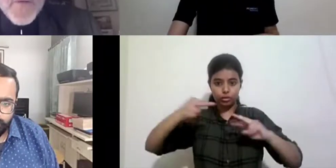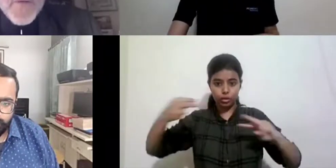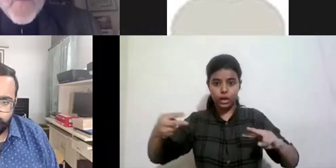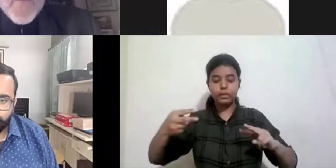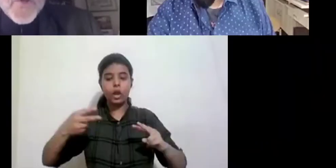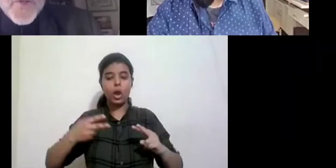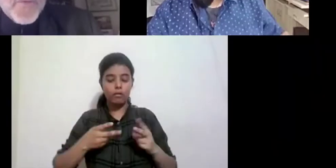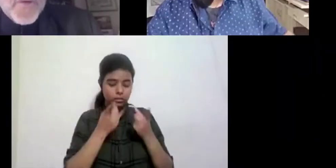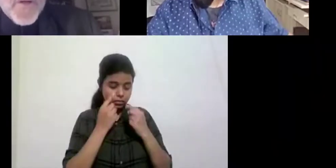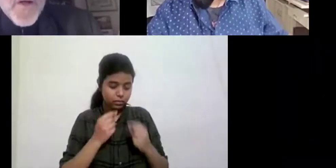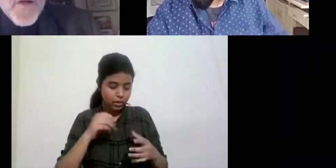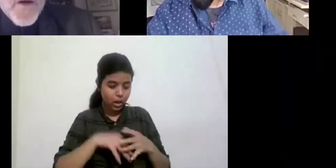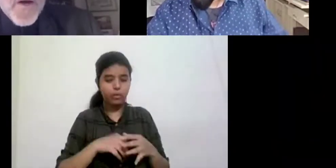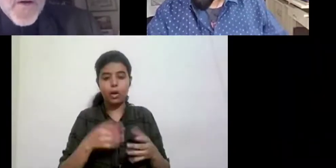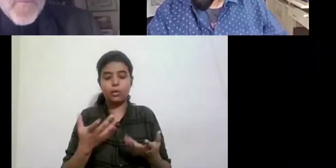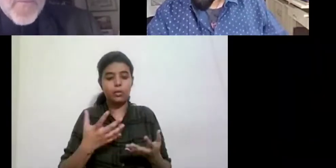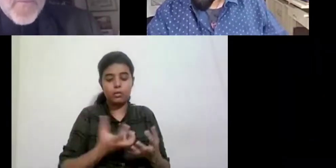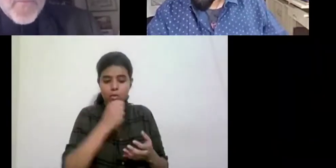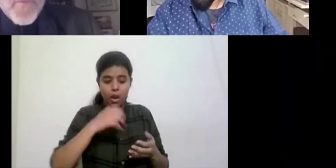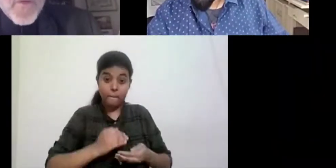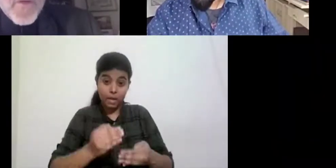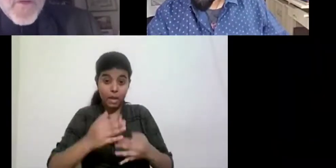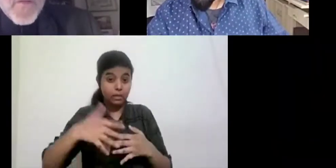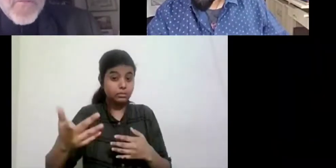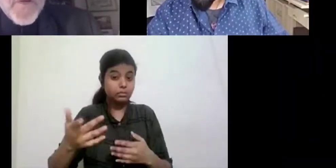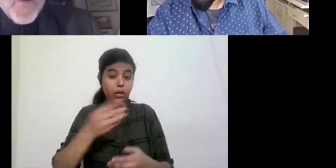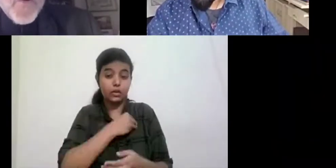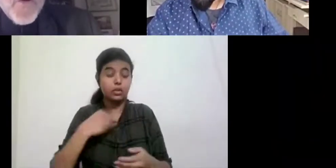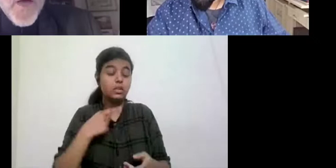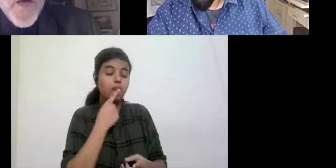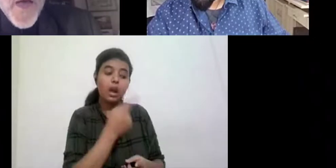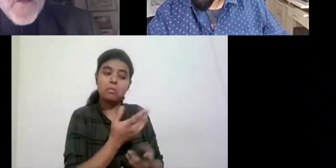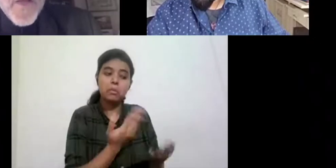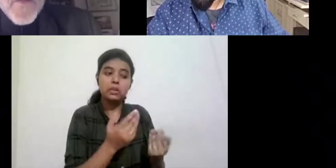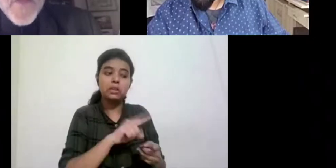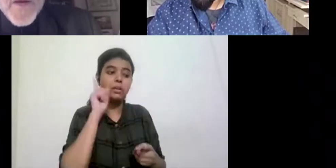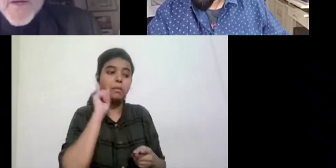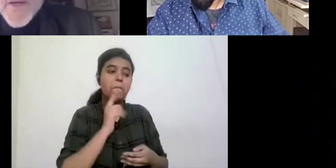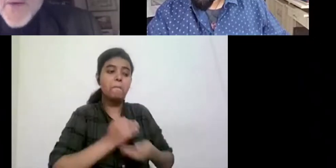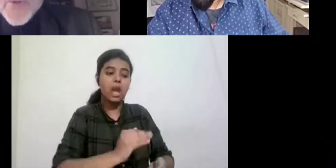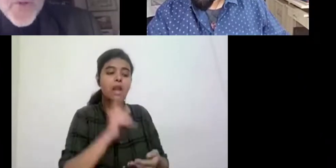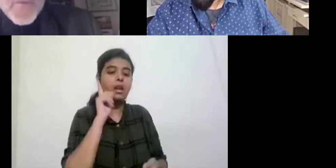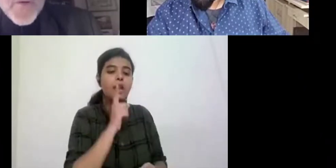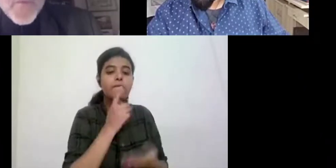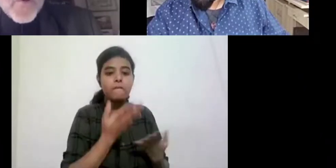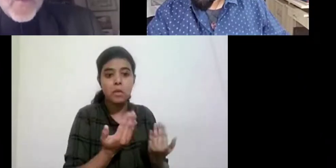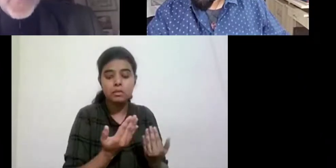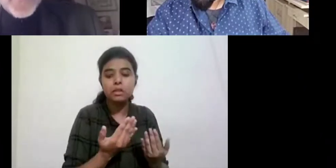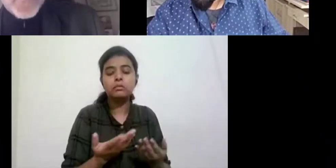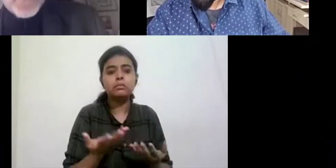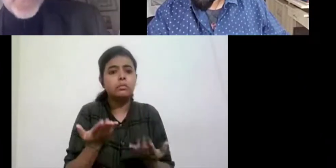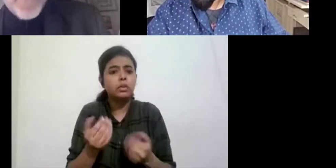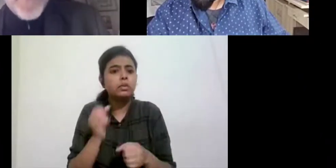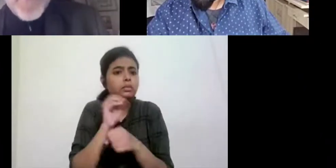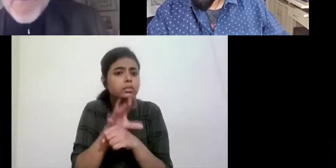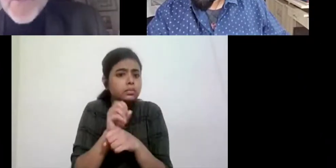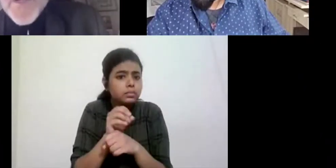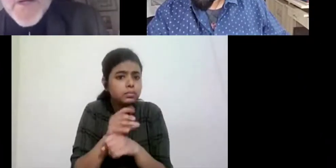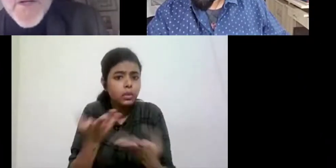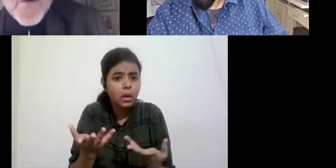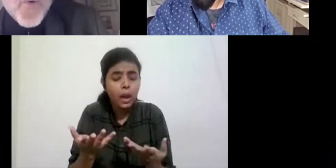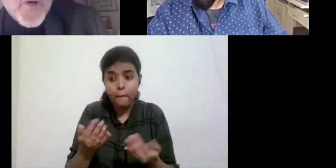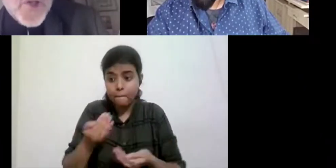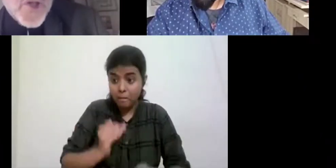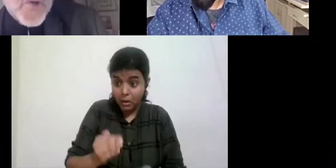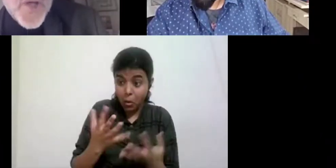a deaf baby, for example. Um, but you, and then they can counsel them on whether to have that baby or